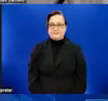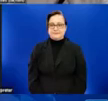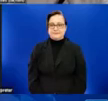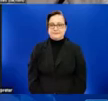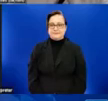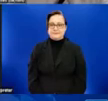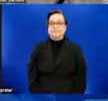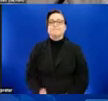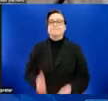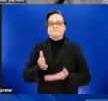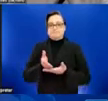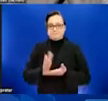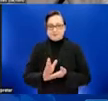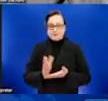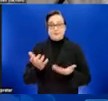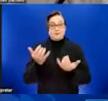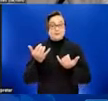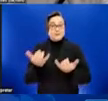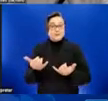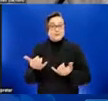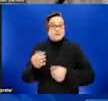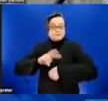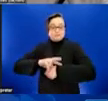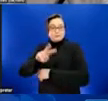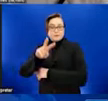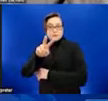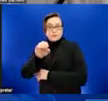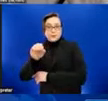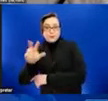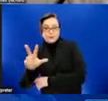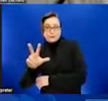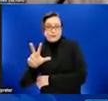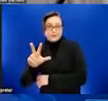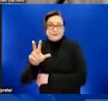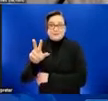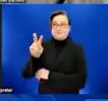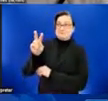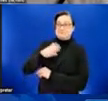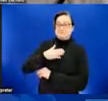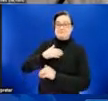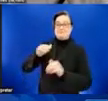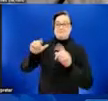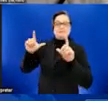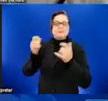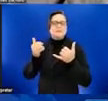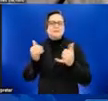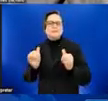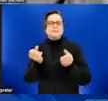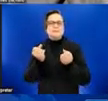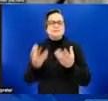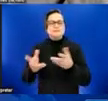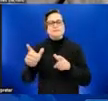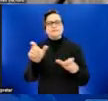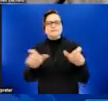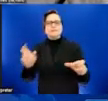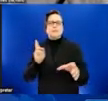All right. It is now 2.03, according to my clock. We still have a lot of people joining us, but I still want to make the